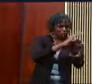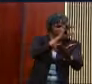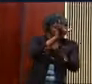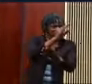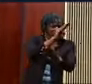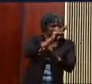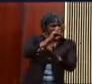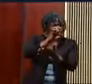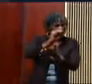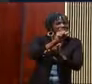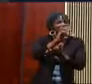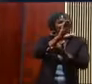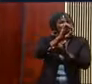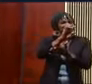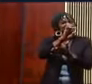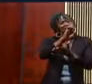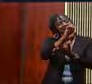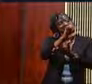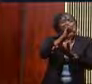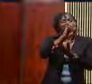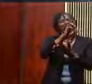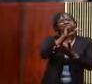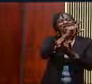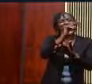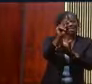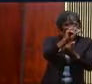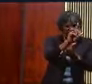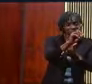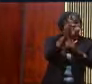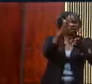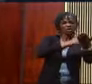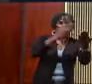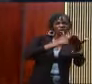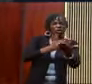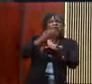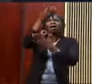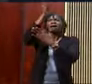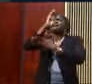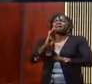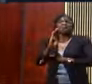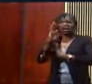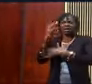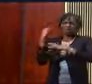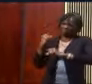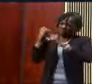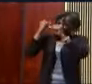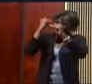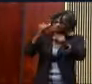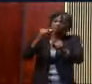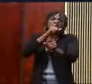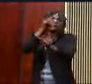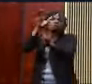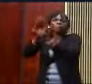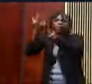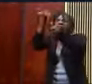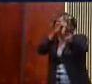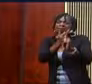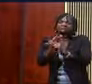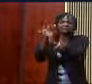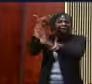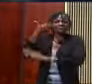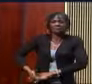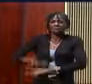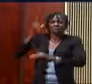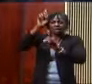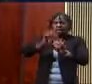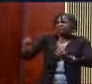is the joy and the strength of my life. Moves all pain, misery and strife, promise to keep me, never